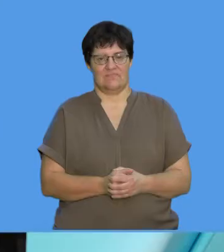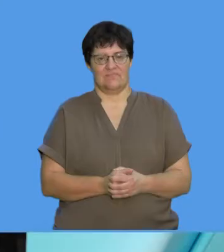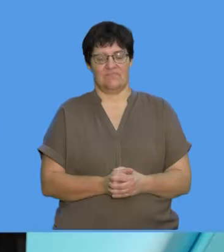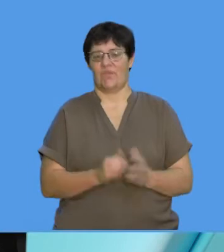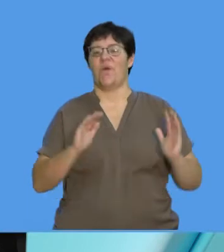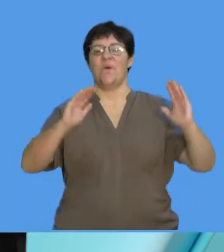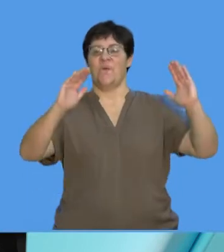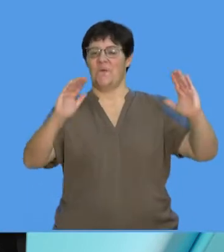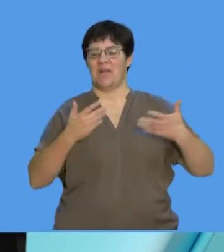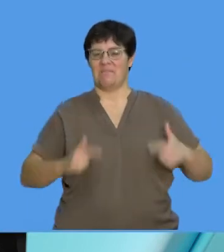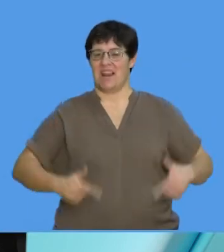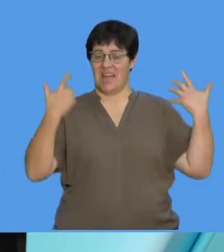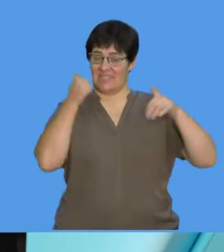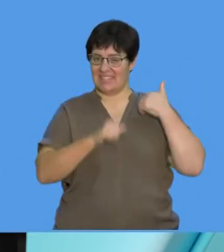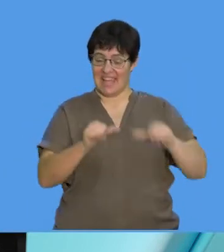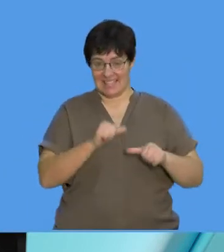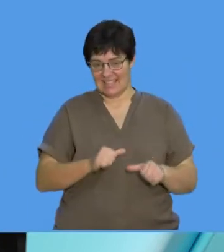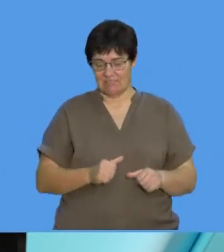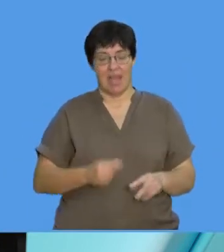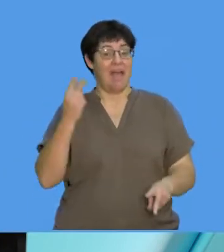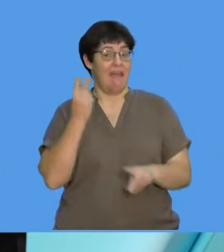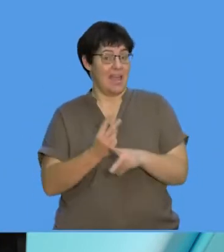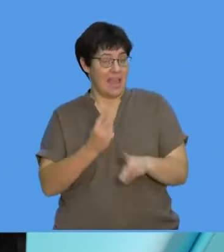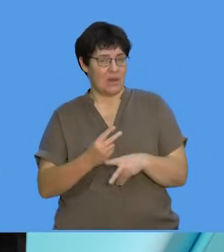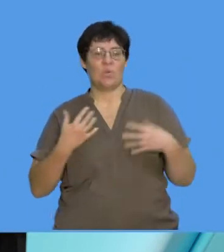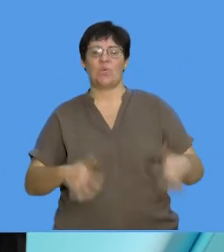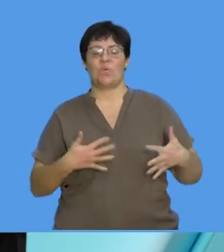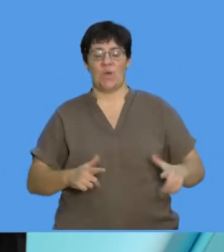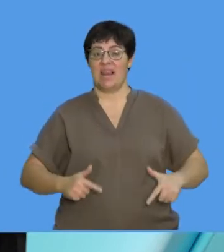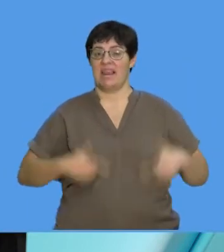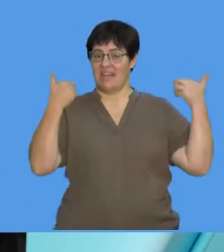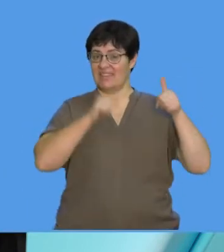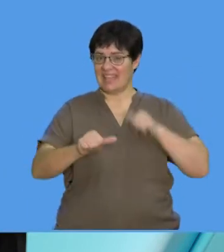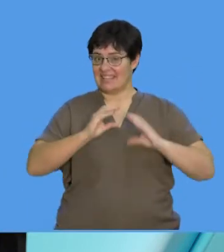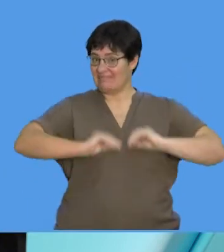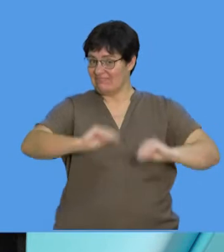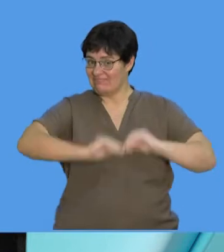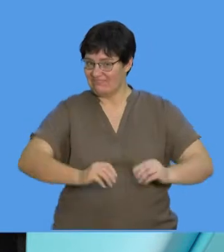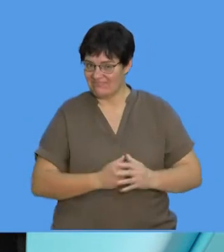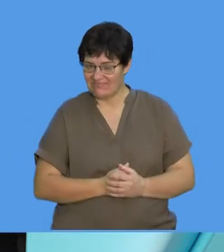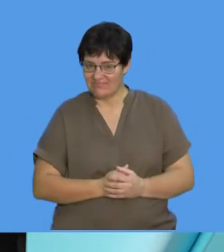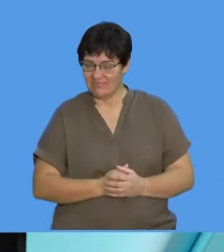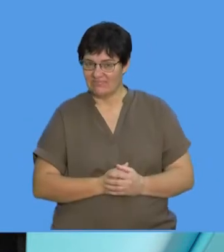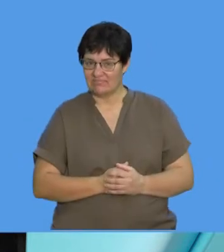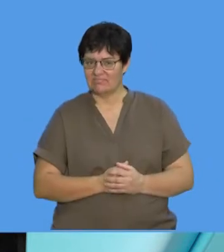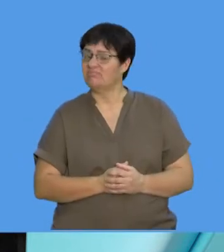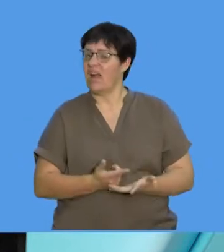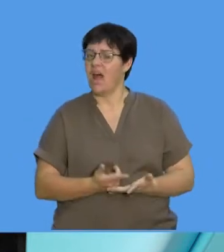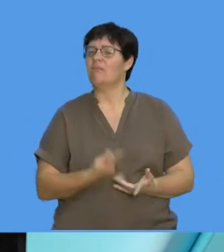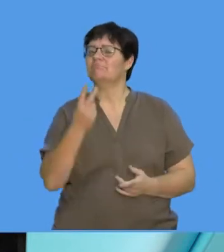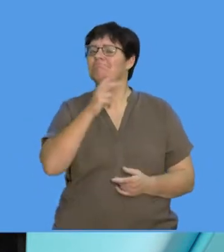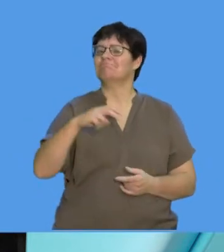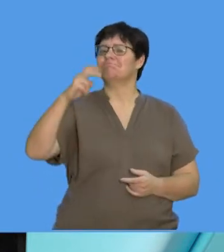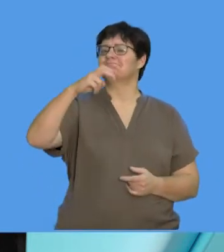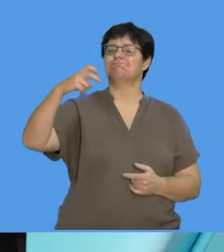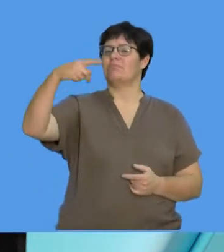Welcome life sciences to yet another wonderful life science lesson. We are on the journey of